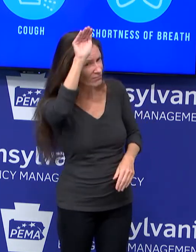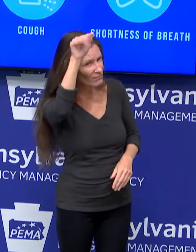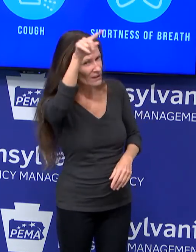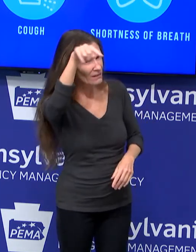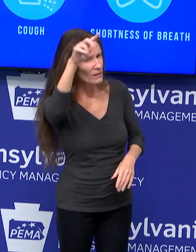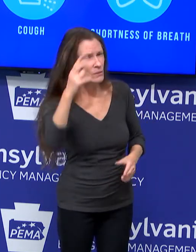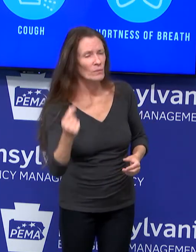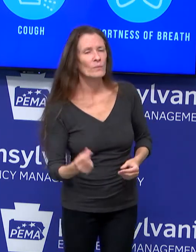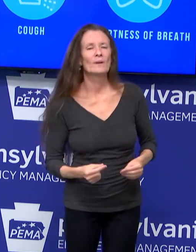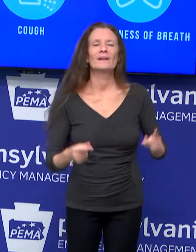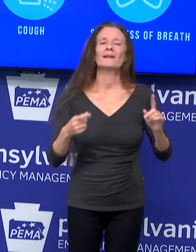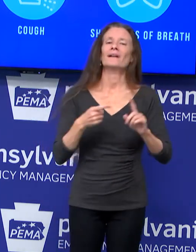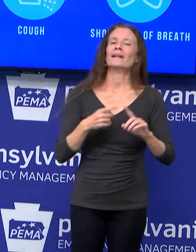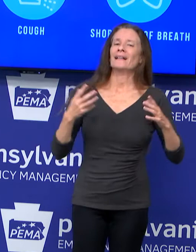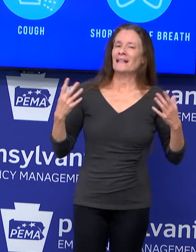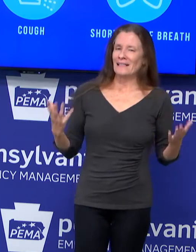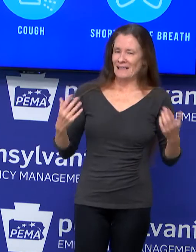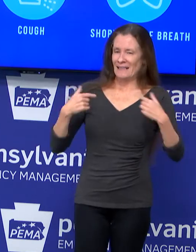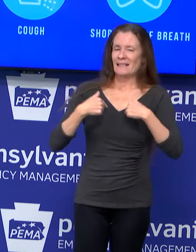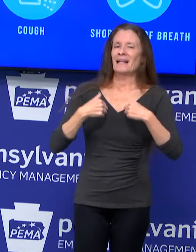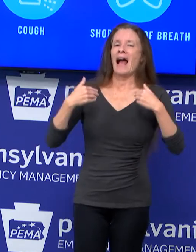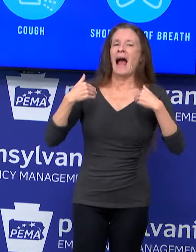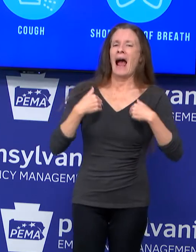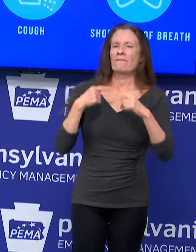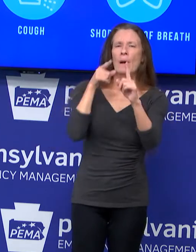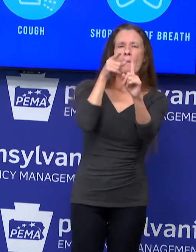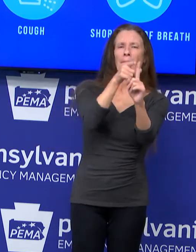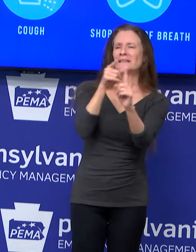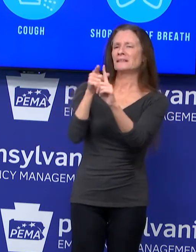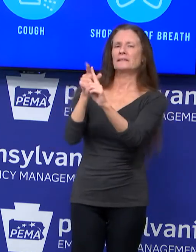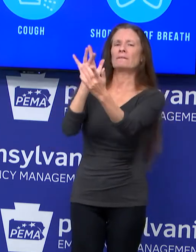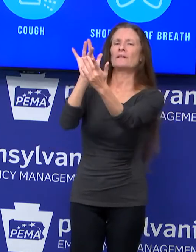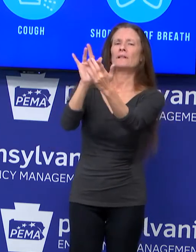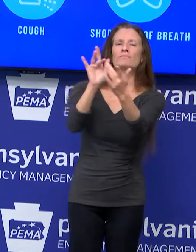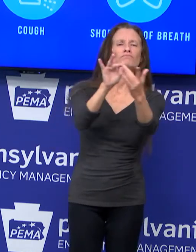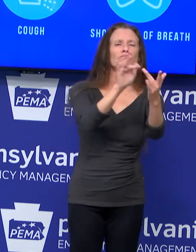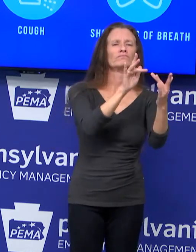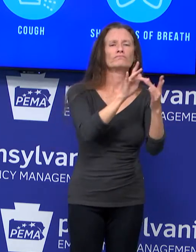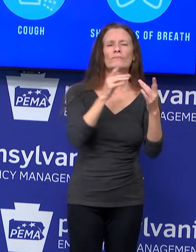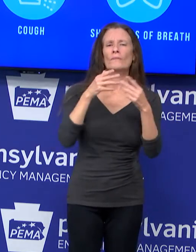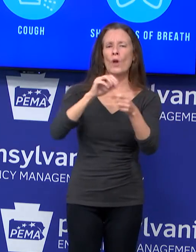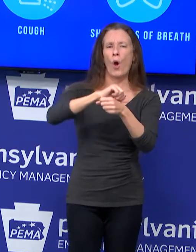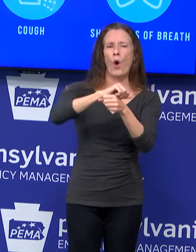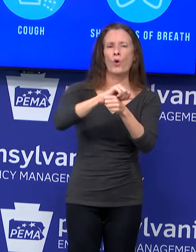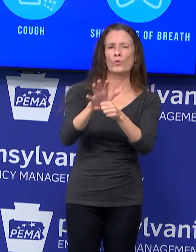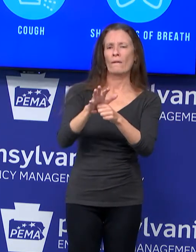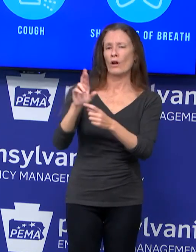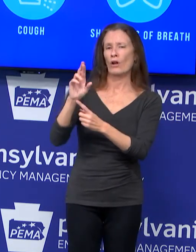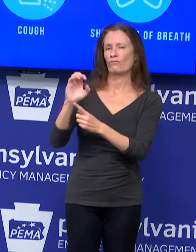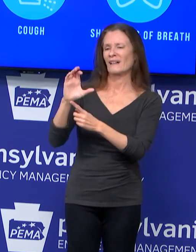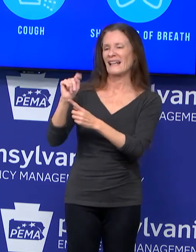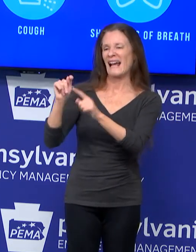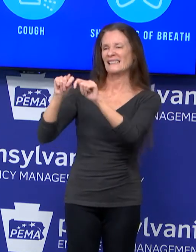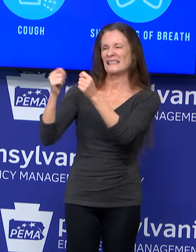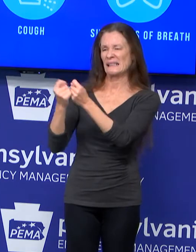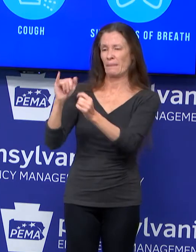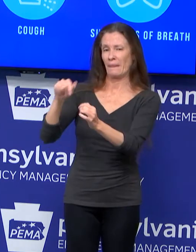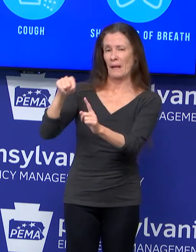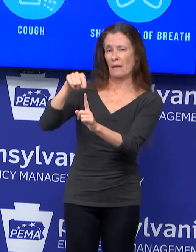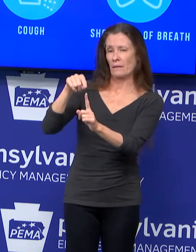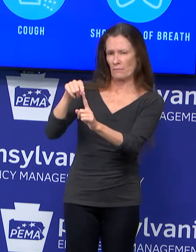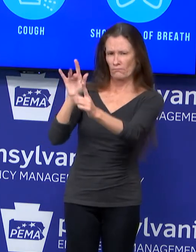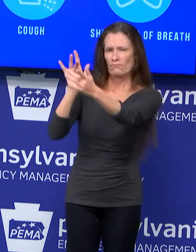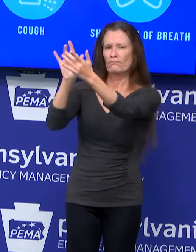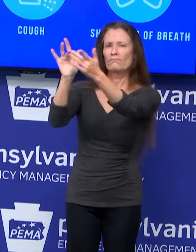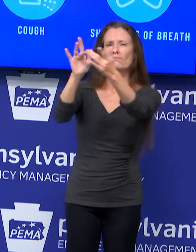C-REACT team or COVID-REACT team. We had announced that we reached out to Center County and State College earlier. We've reached out